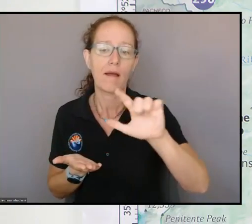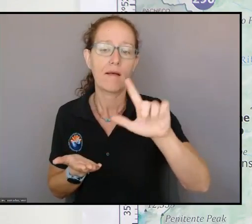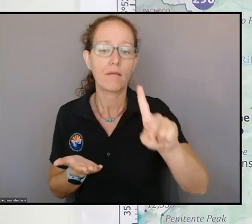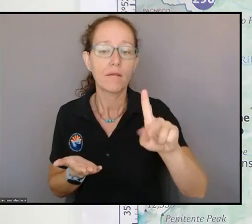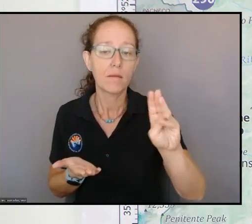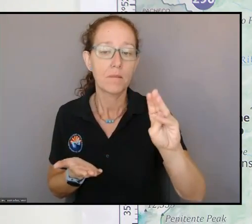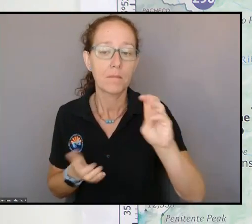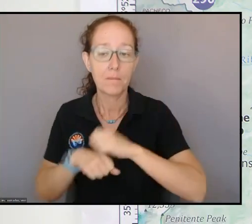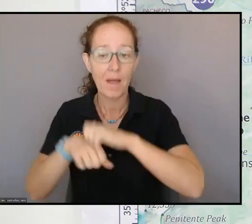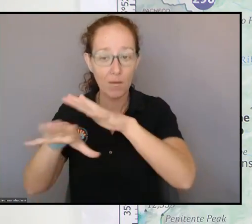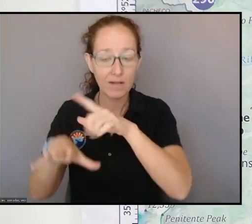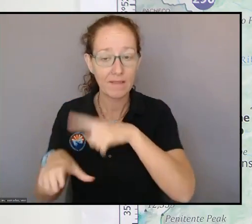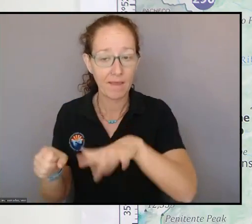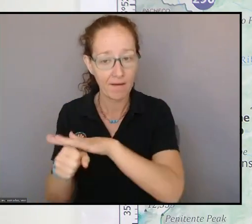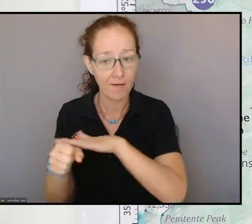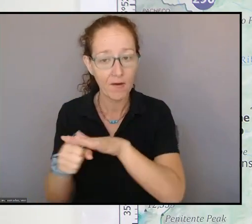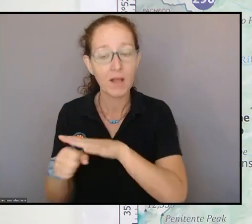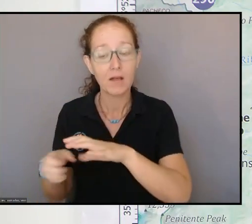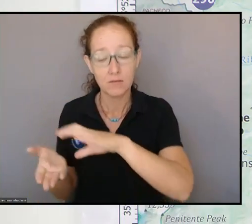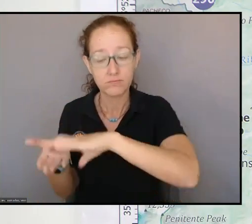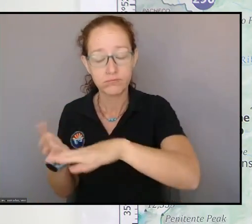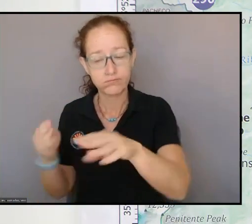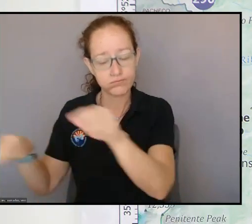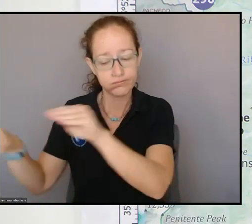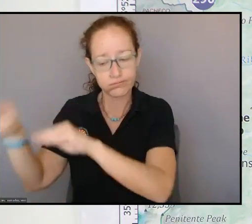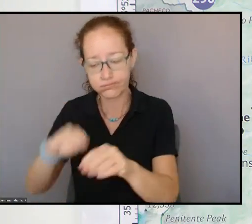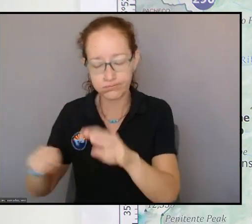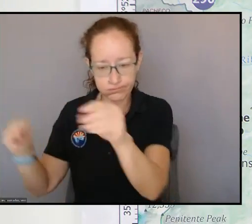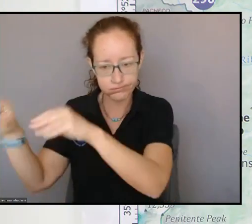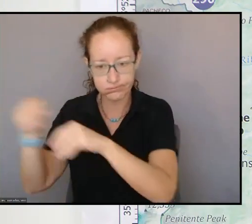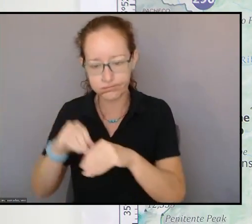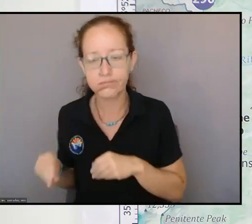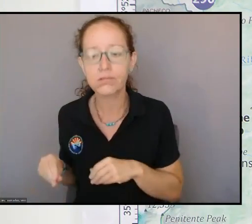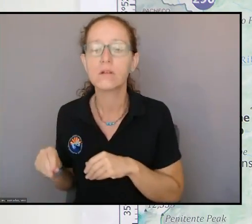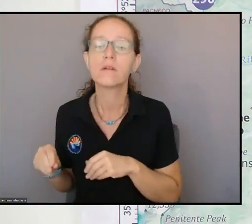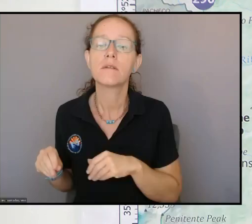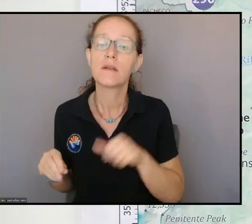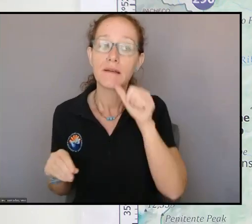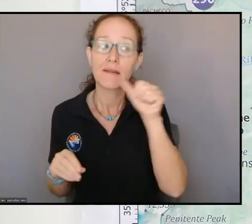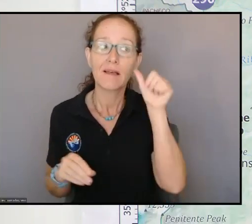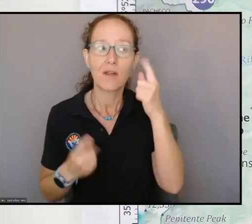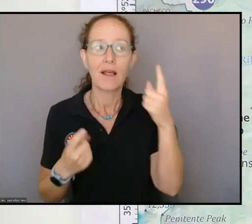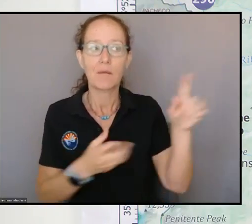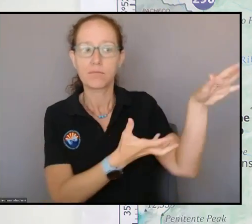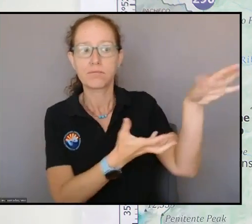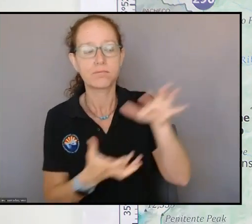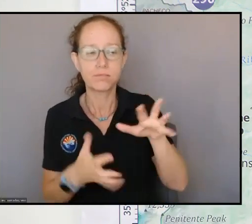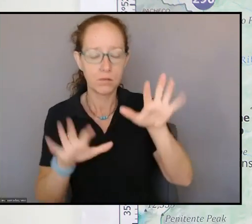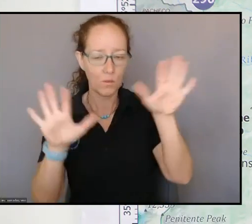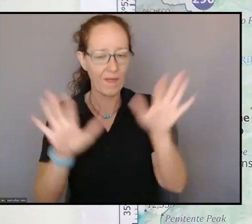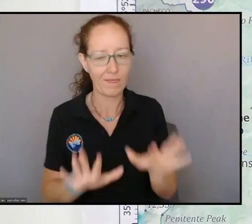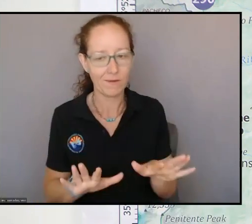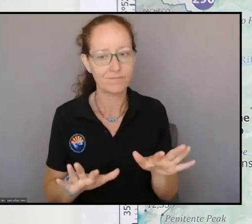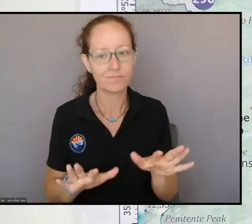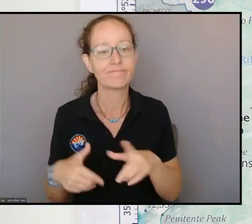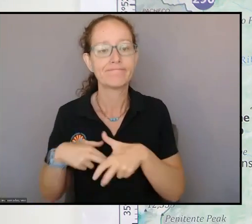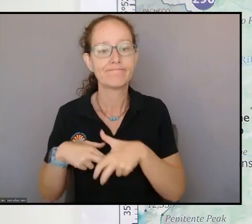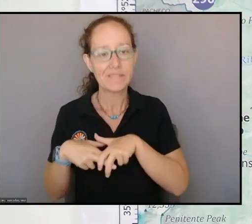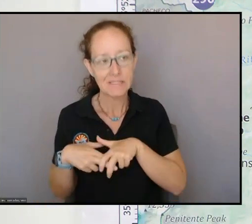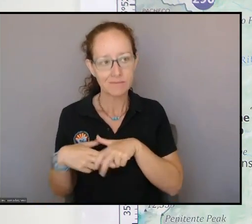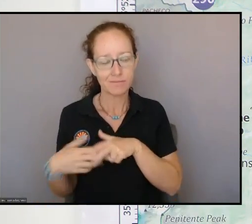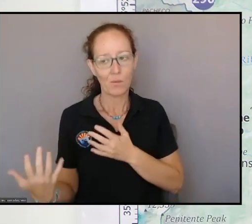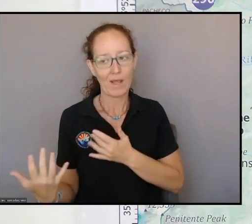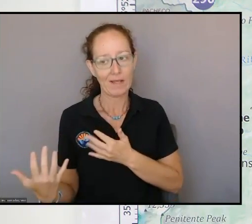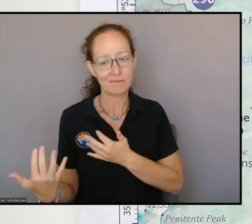Had some weather come in yesterday so they had to sit down and pull back off the line. And then plan for today up in hotel